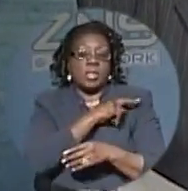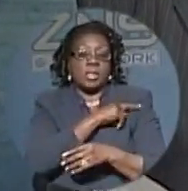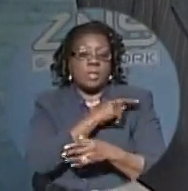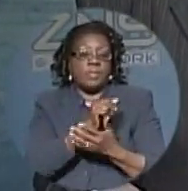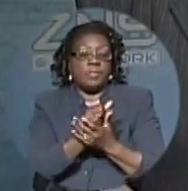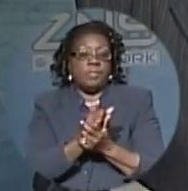Ken Russell.